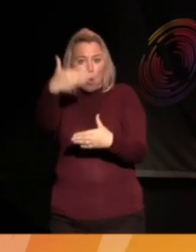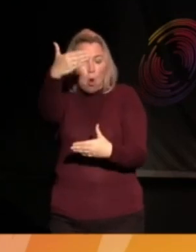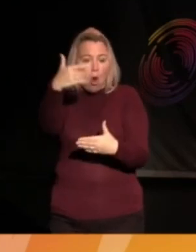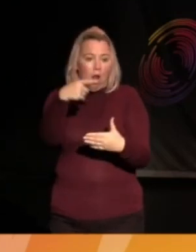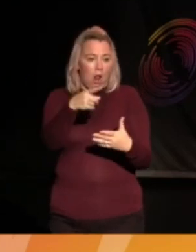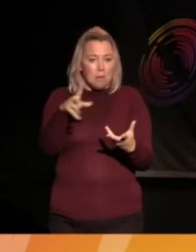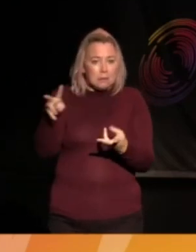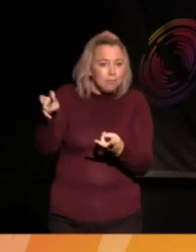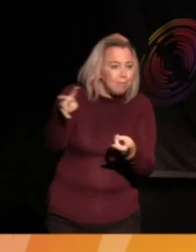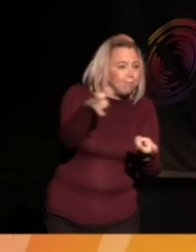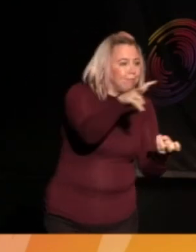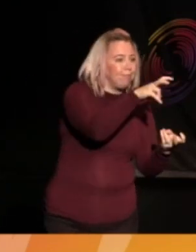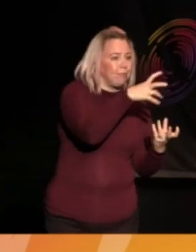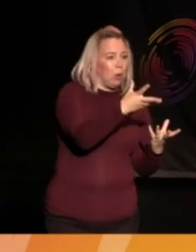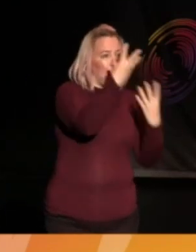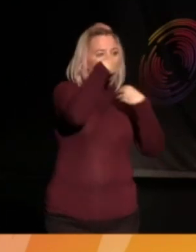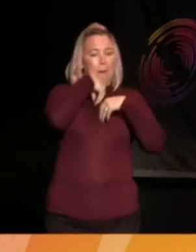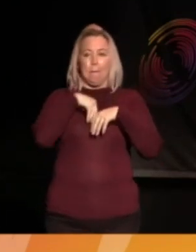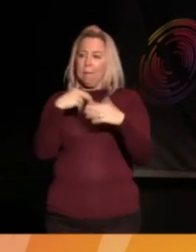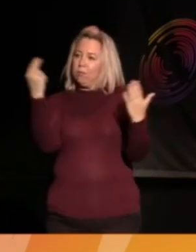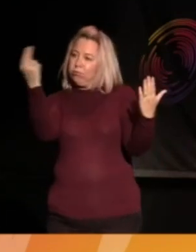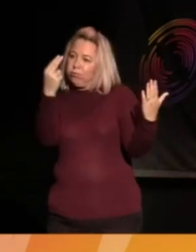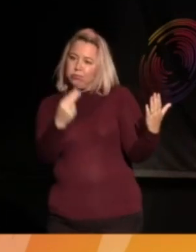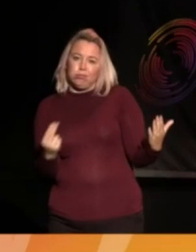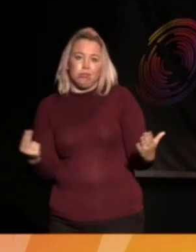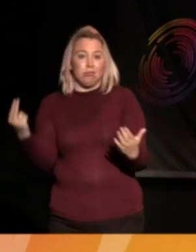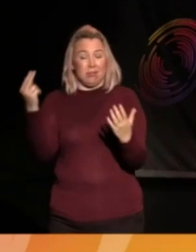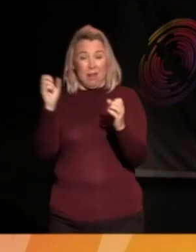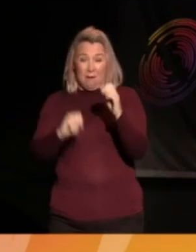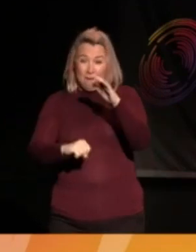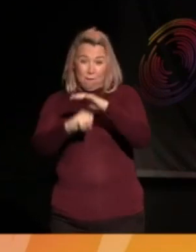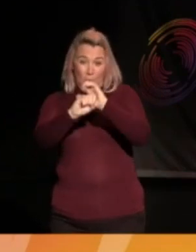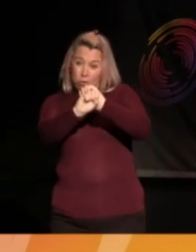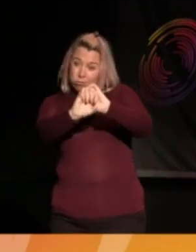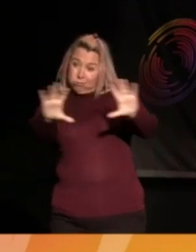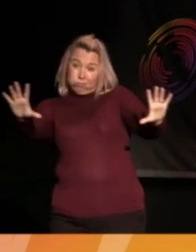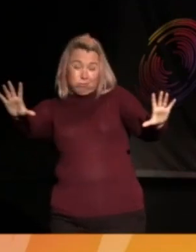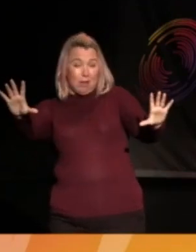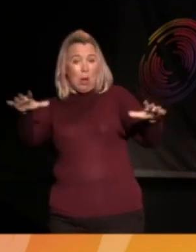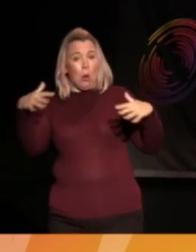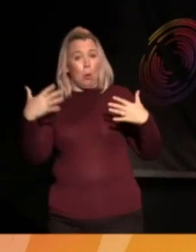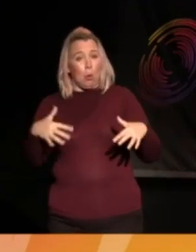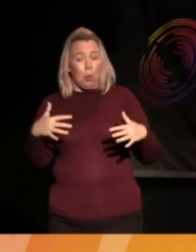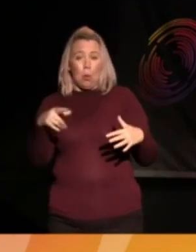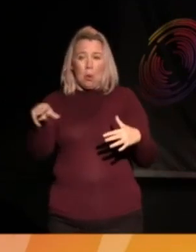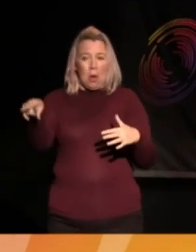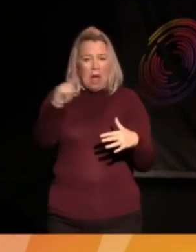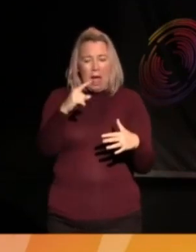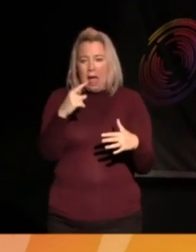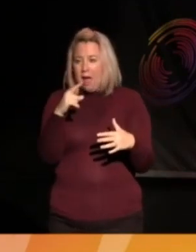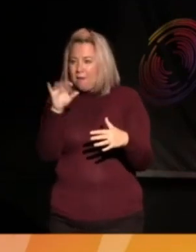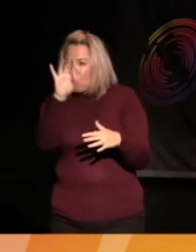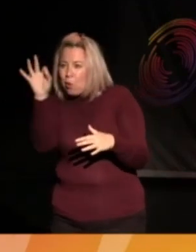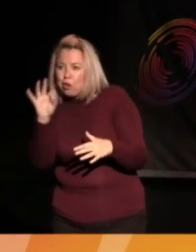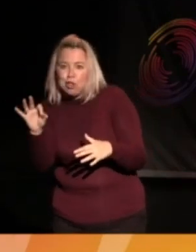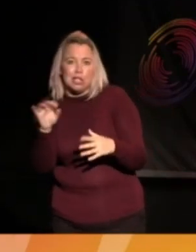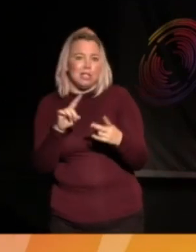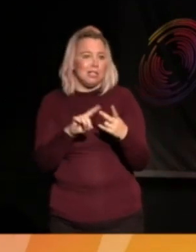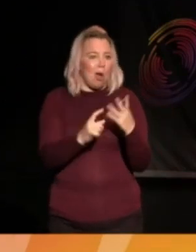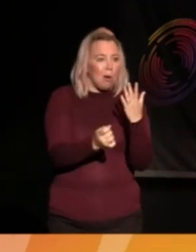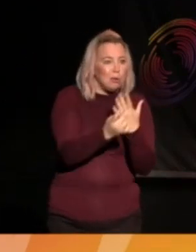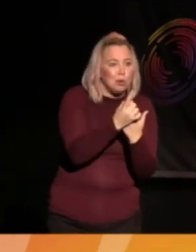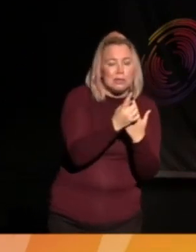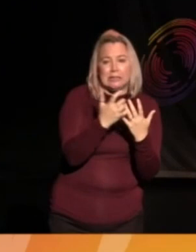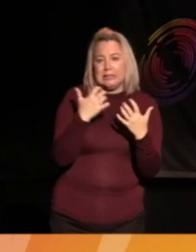that Julia and Jill have done. And it's now full and urgent with inquiry and demand and opportunity